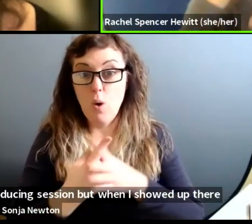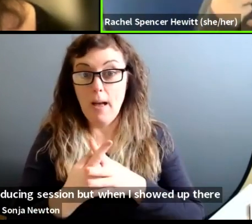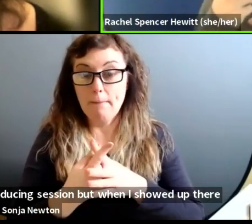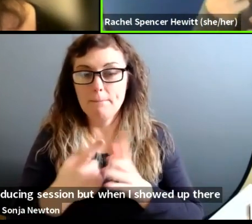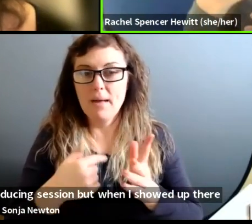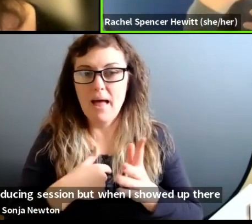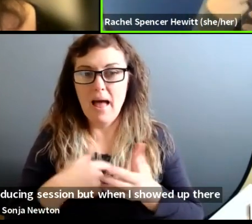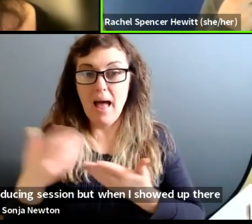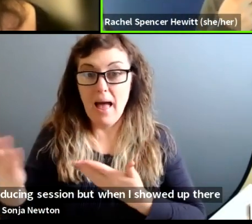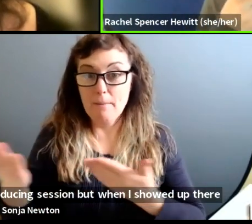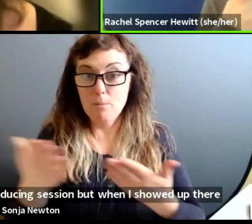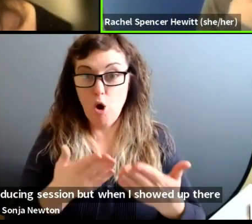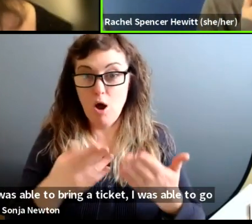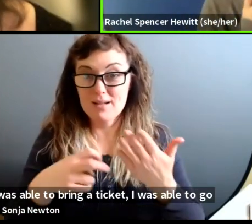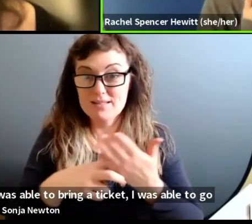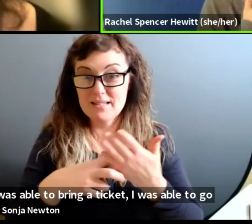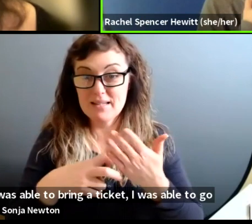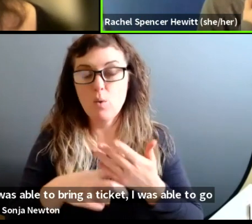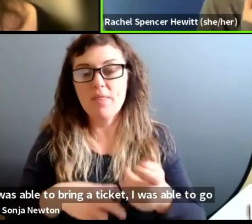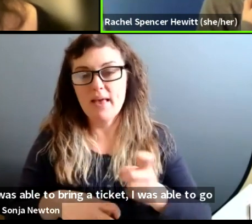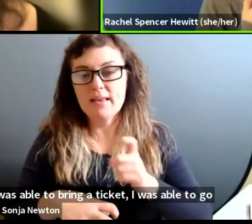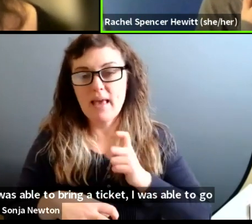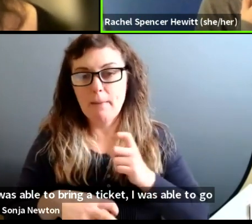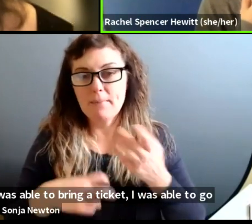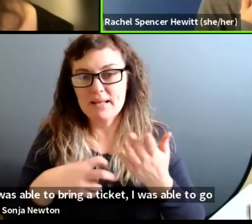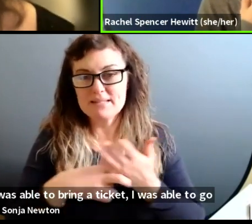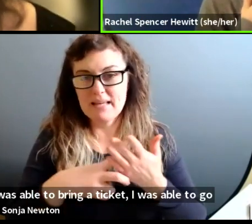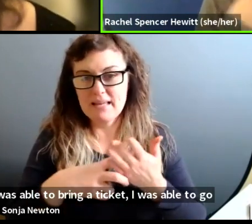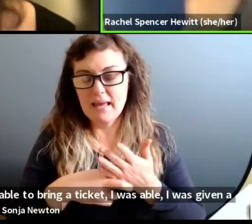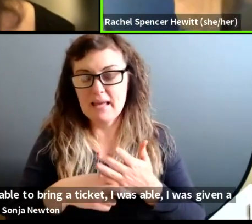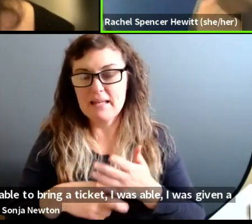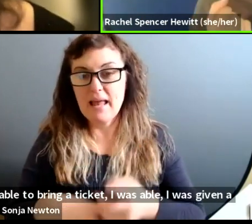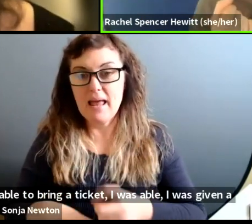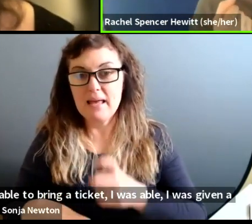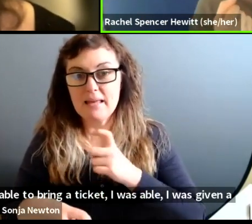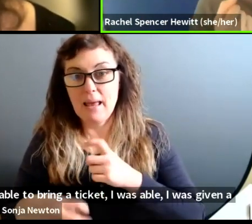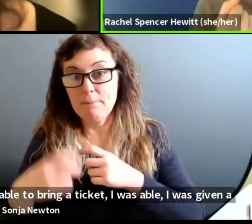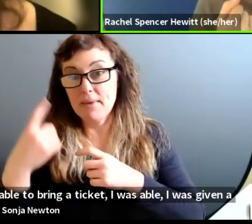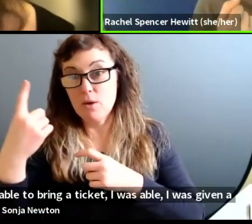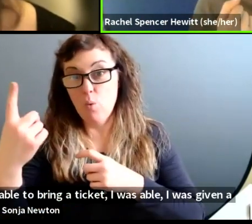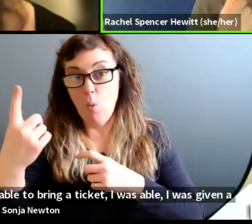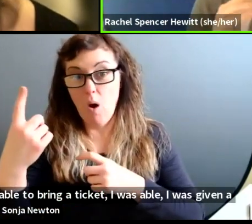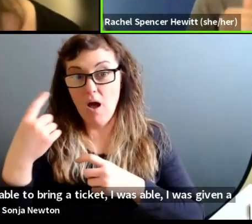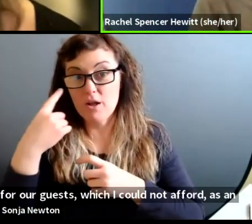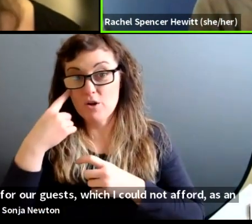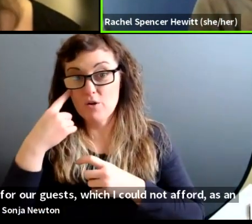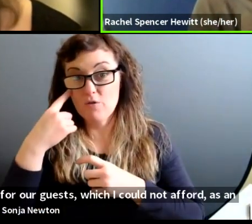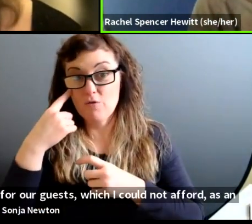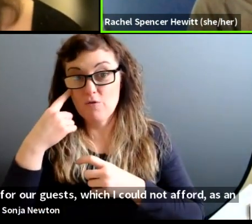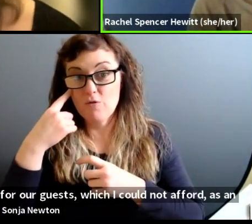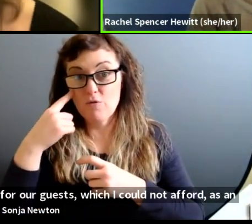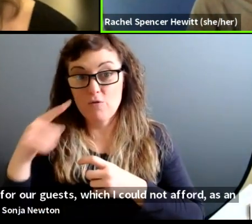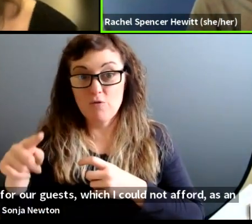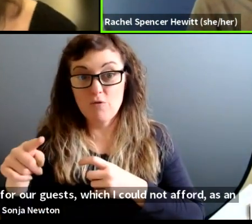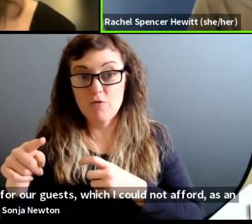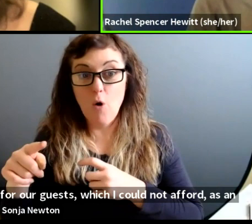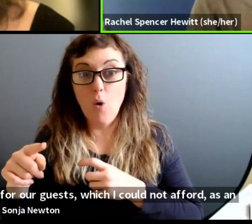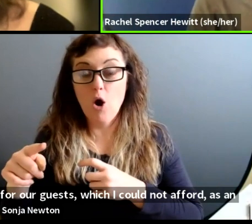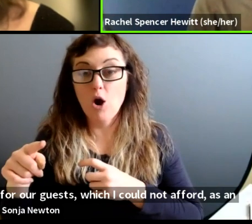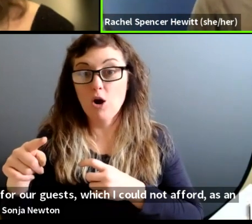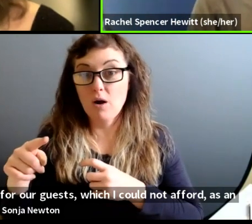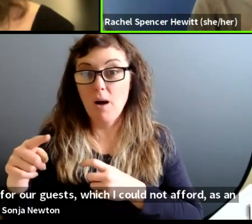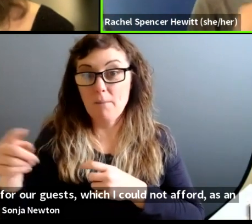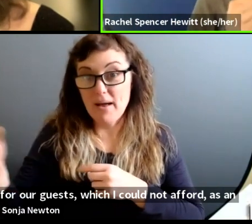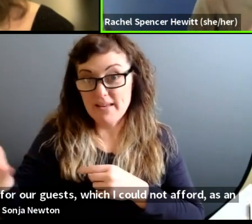bring a ticket. I was able, I was given a ticket for a guest, um, which I could not afford as an individual. I'm sorry. I can't afford to attend your gala as beautiful as it is.